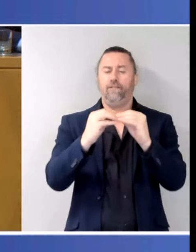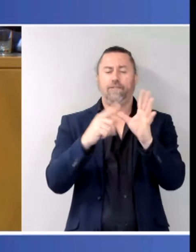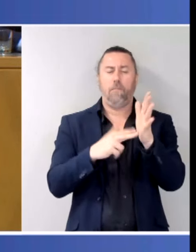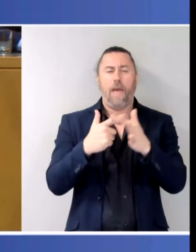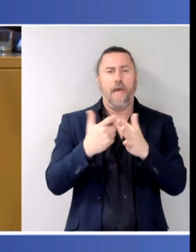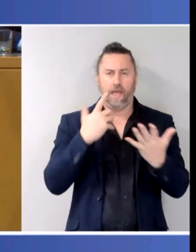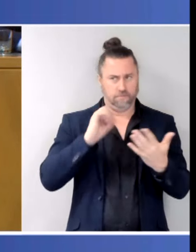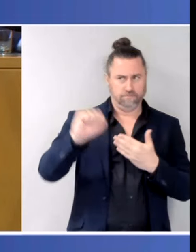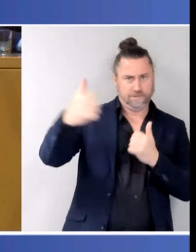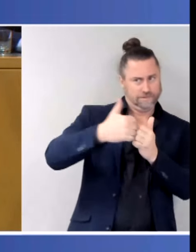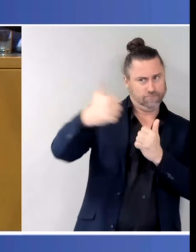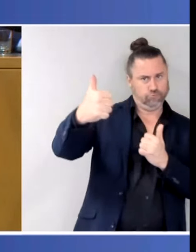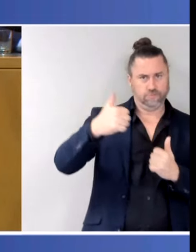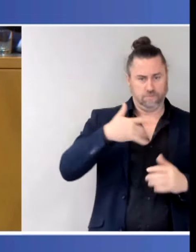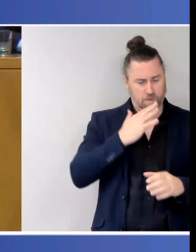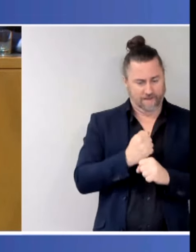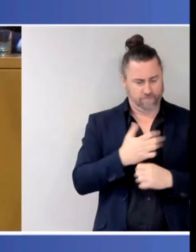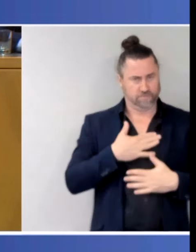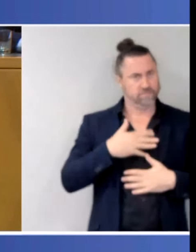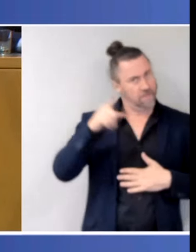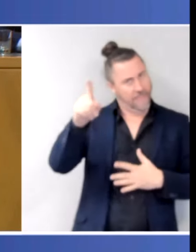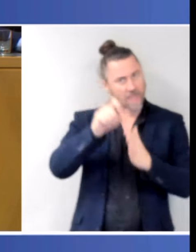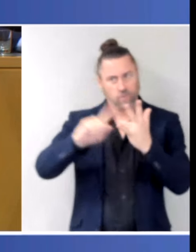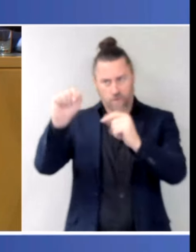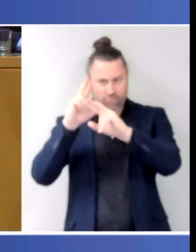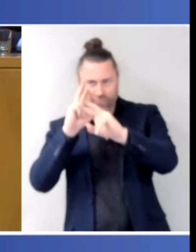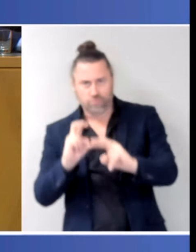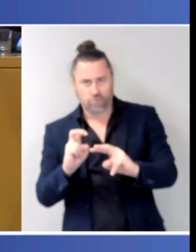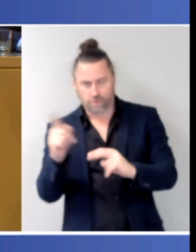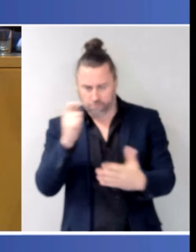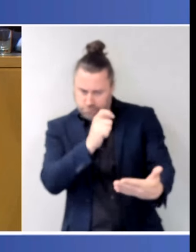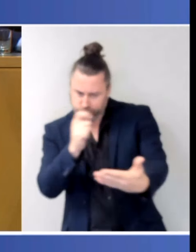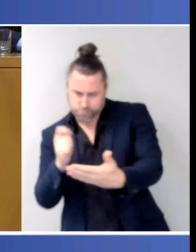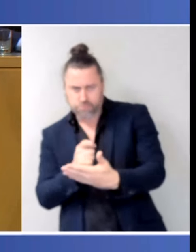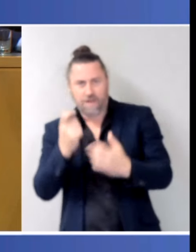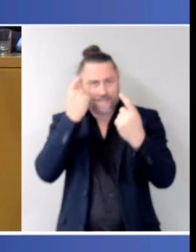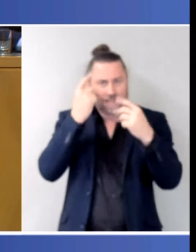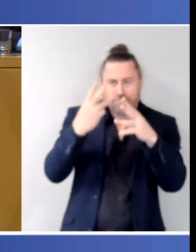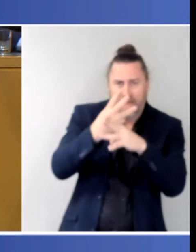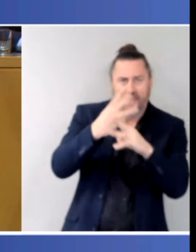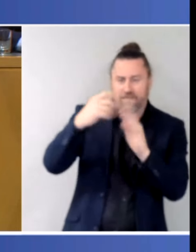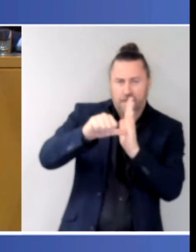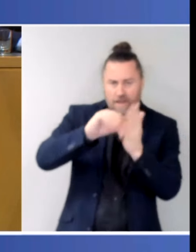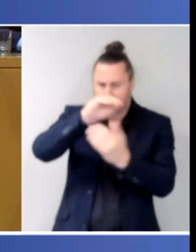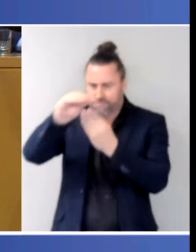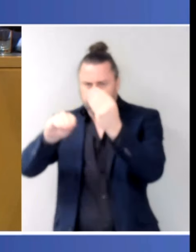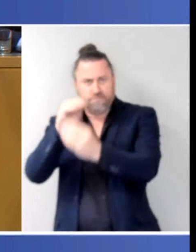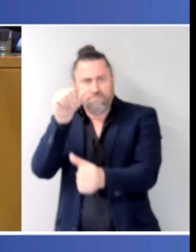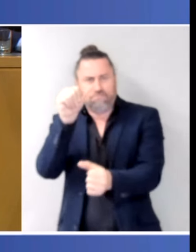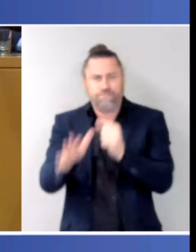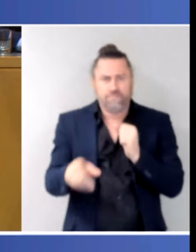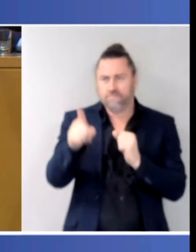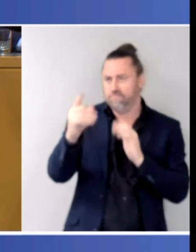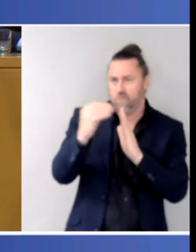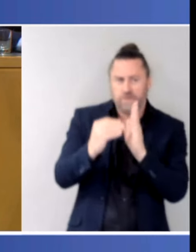government. We respect the work that they do. They're in charge of monetary policy. We're in charge of fiscal